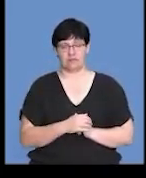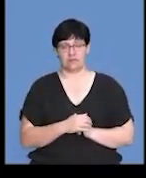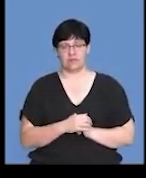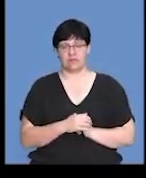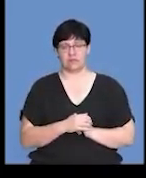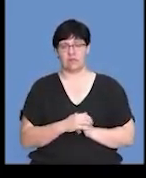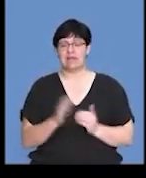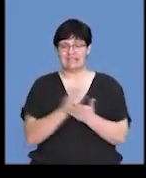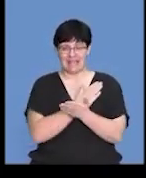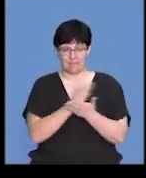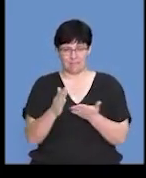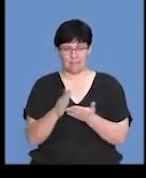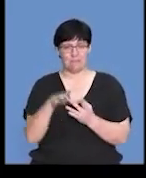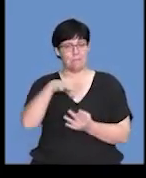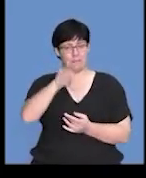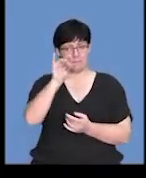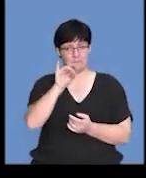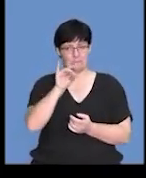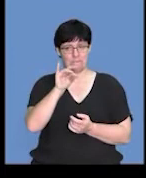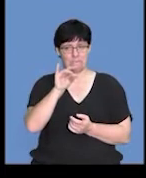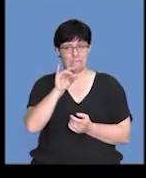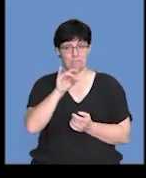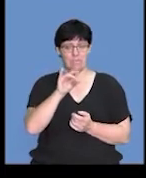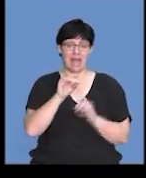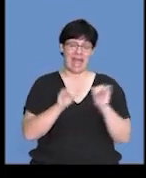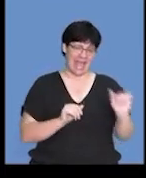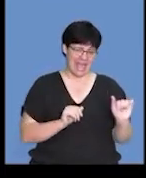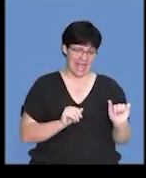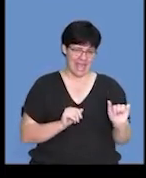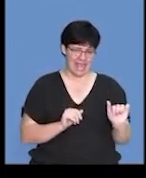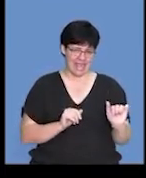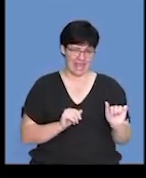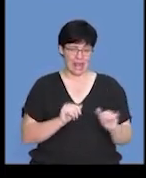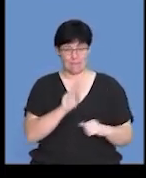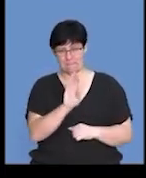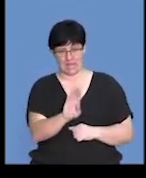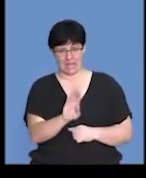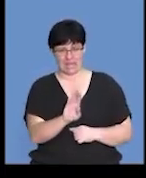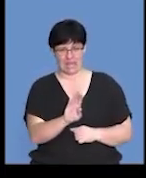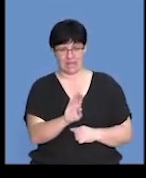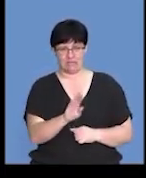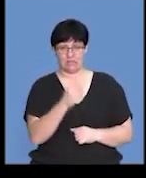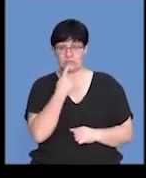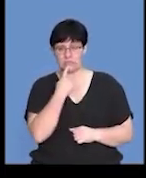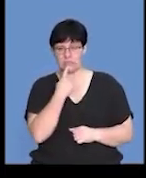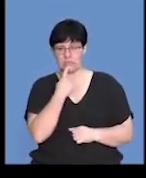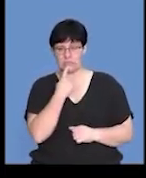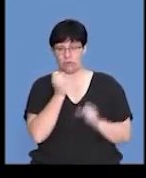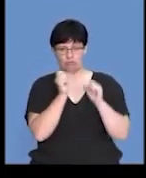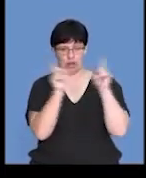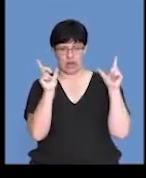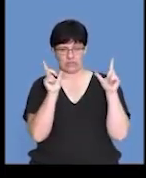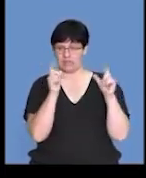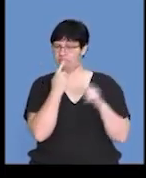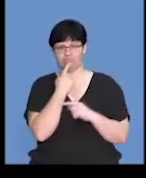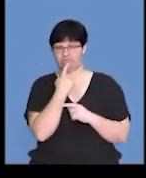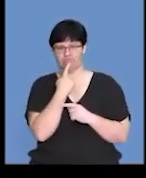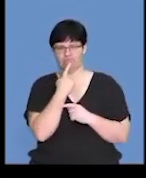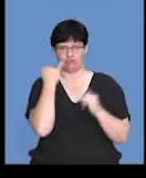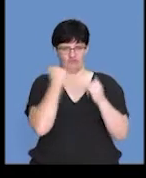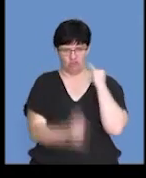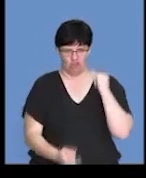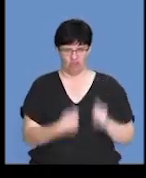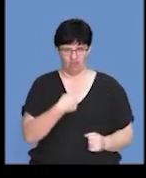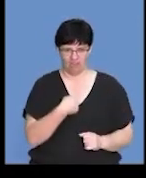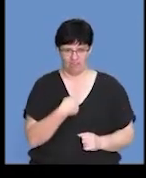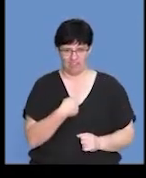Clearly, some of you that picked up the option A and B would probably realize that those are probably not the correct